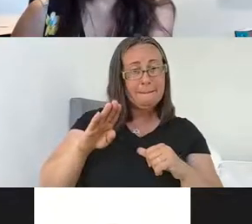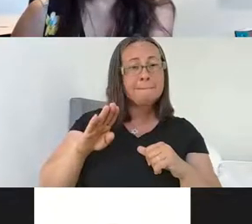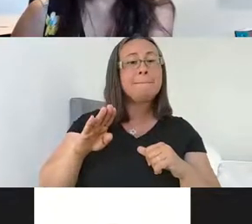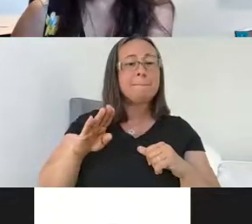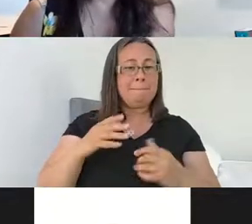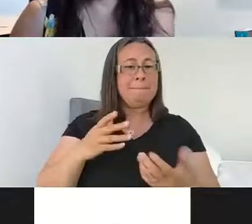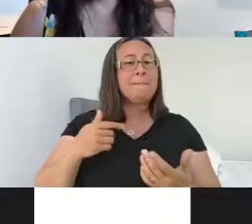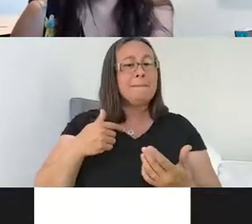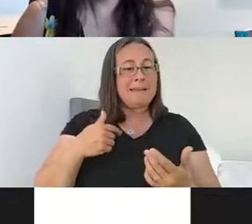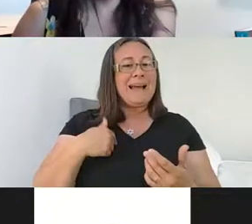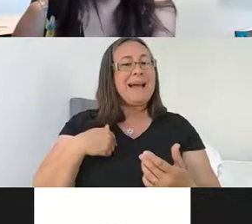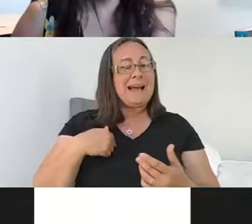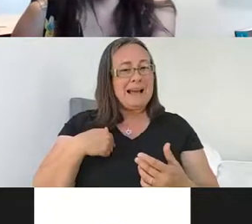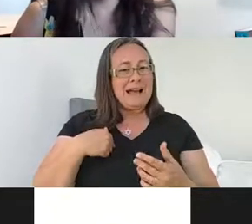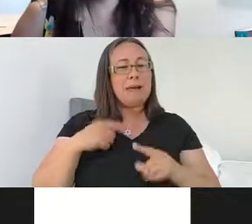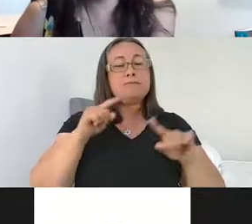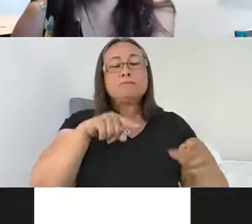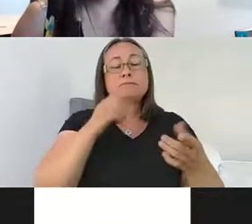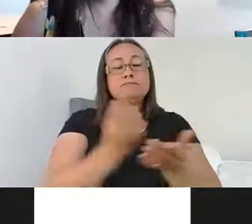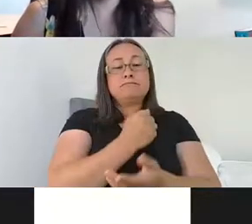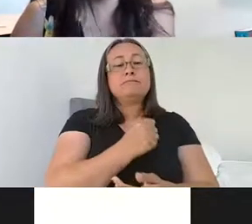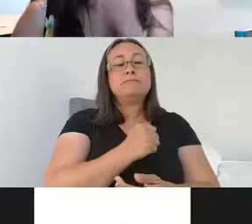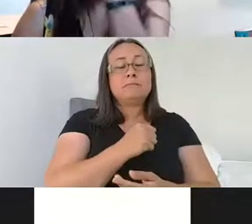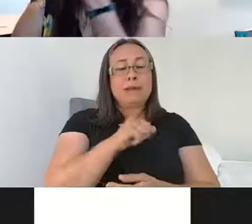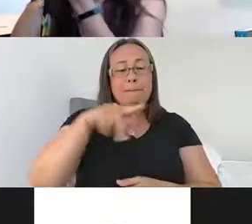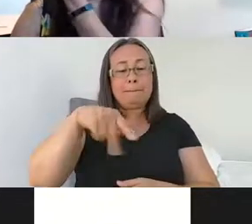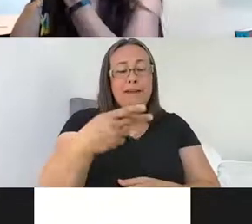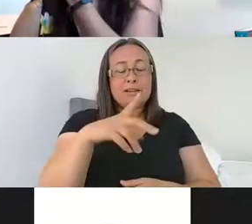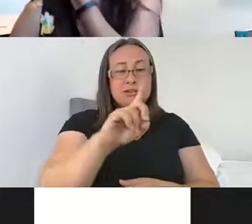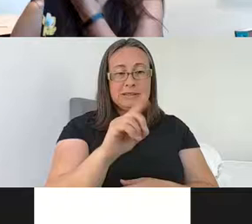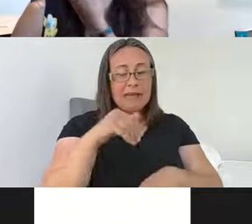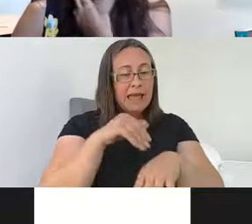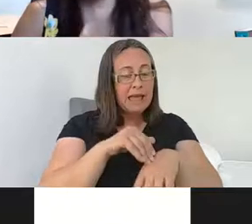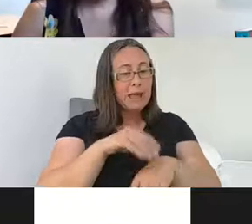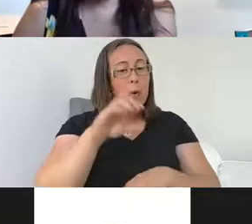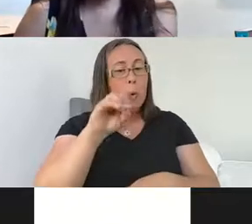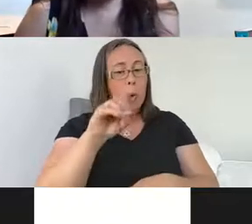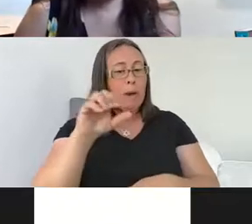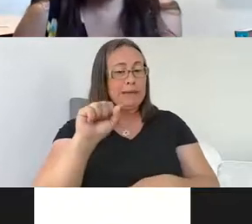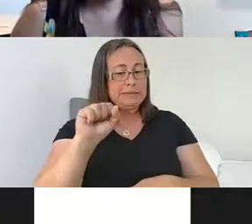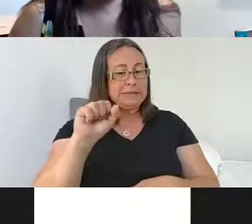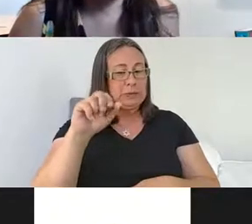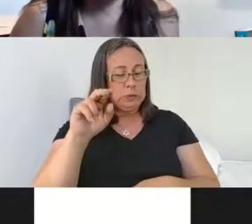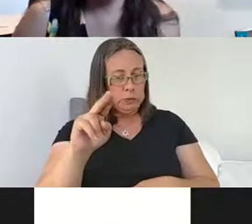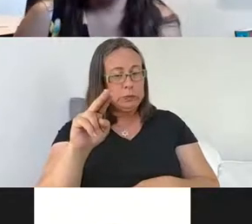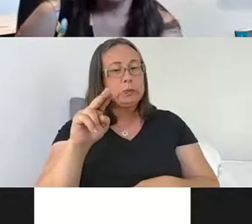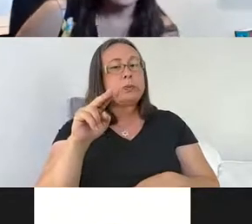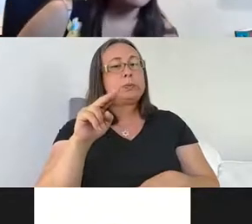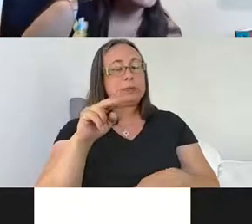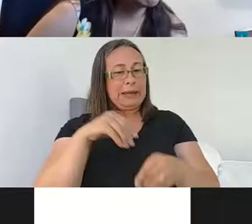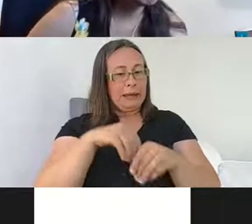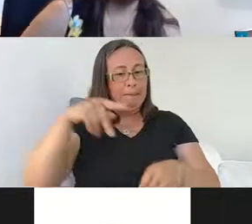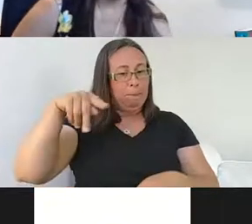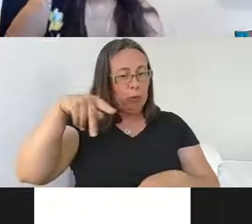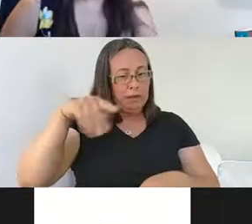So I went and did my PhD at Oregon Health Science University in Portland. And my advisor was Dr. John